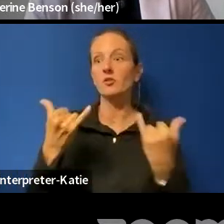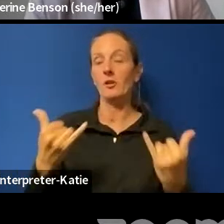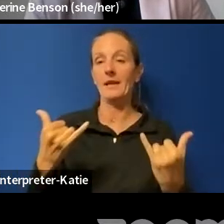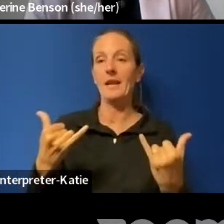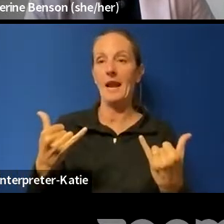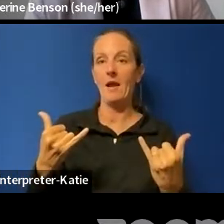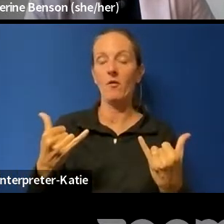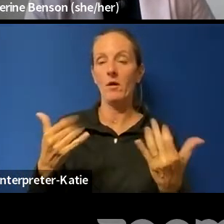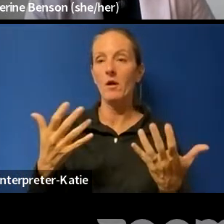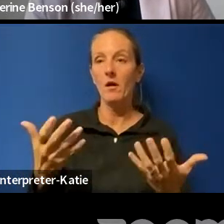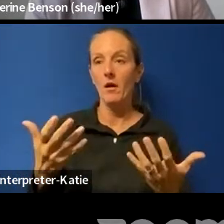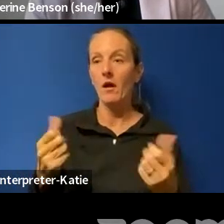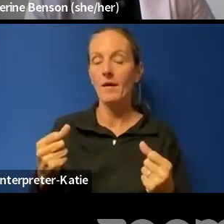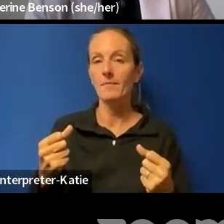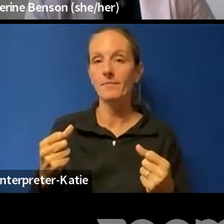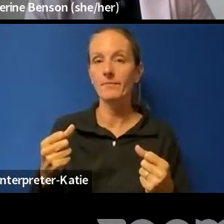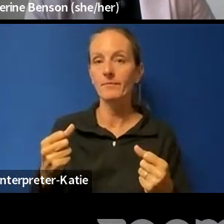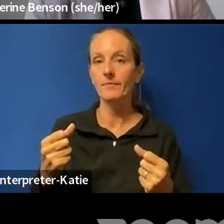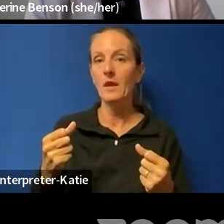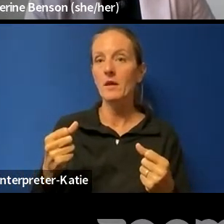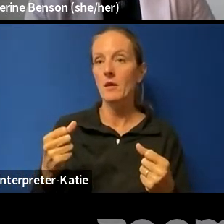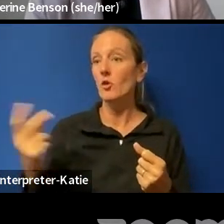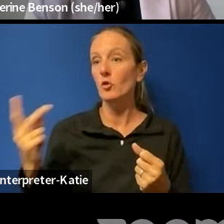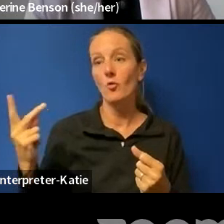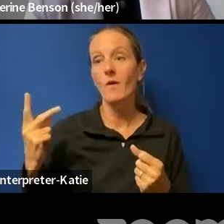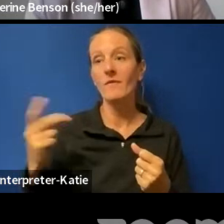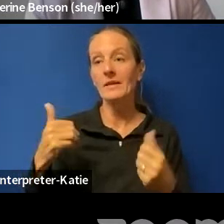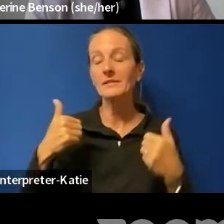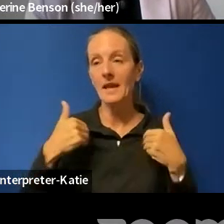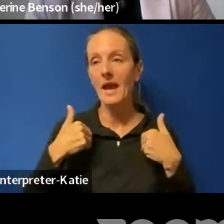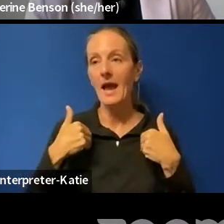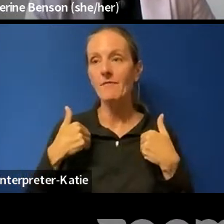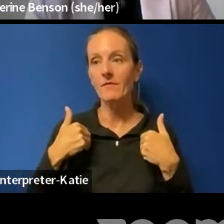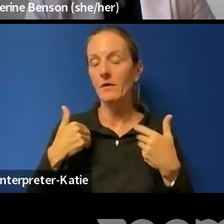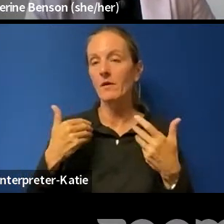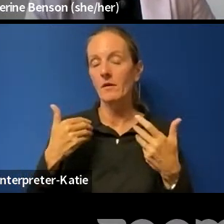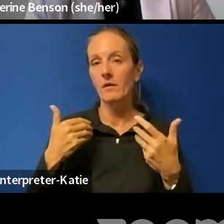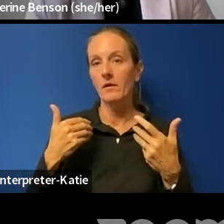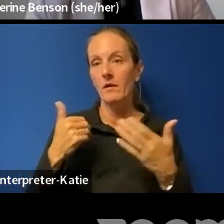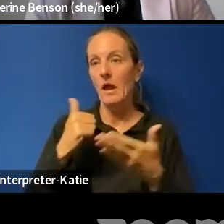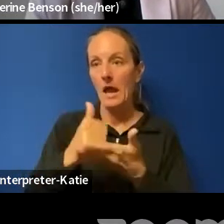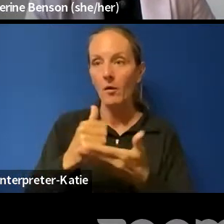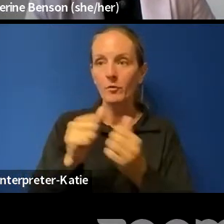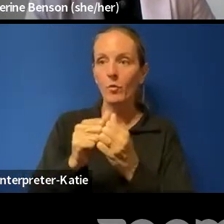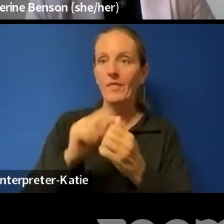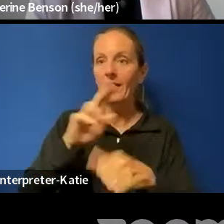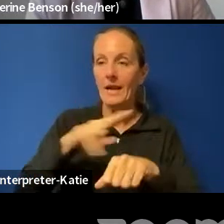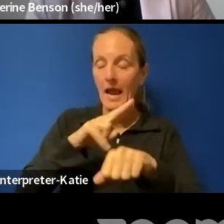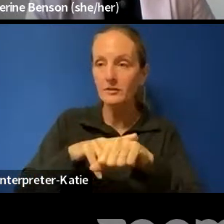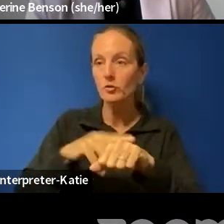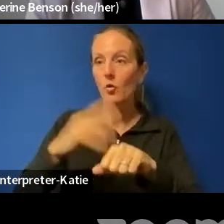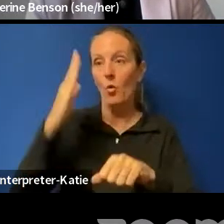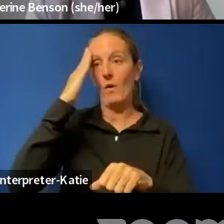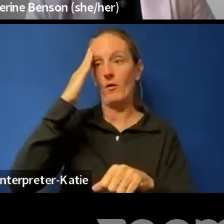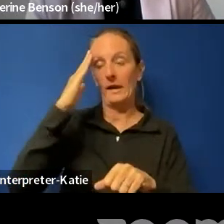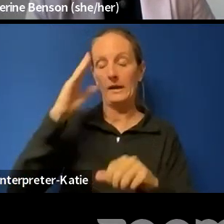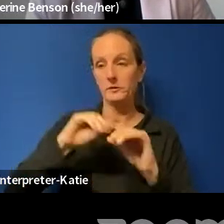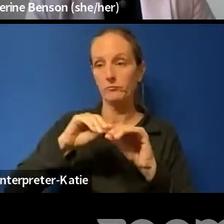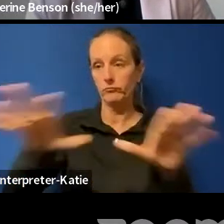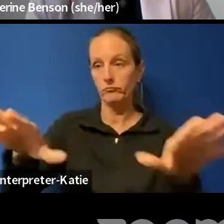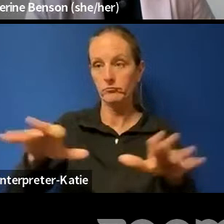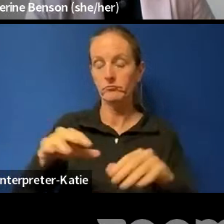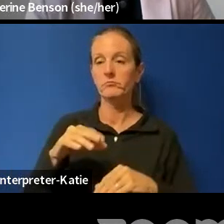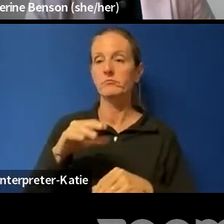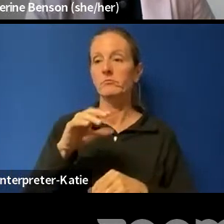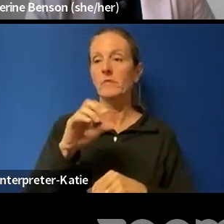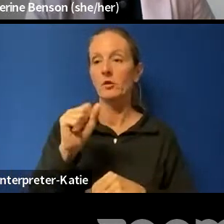and I have been able to elevate national awareness about this issue. Um, uh, student press law center in the United States, uh, they've been doing this for a